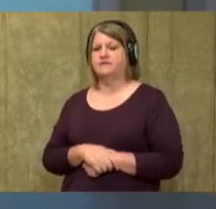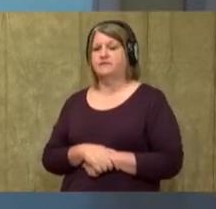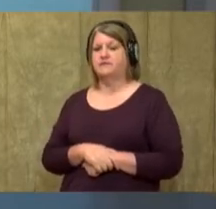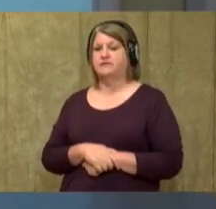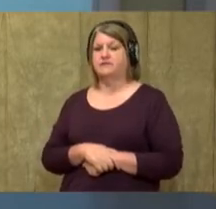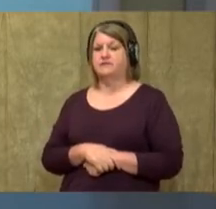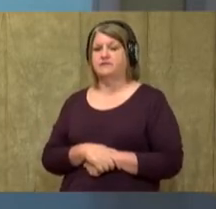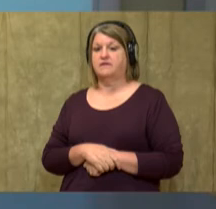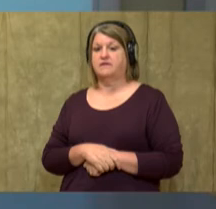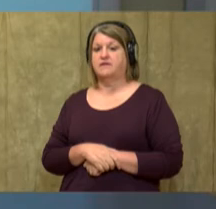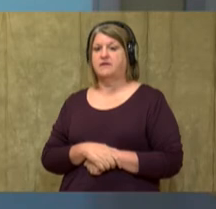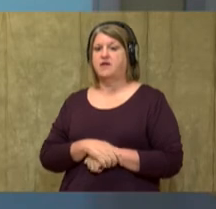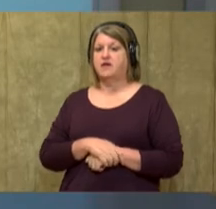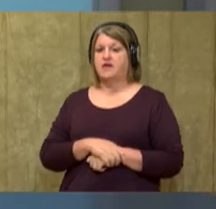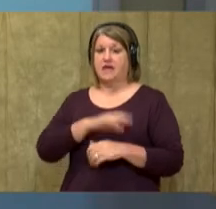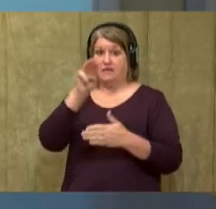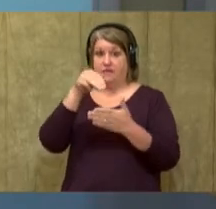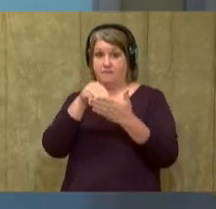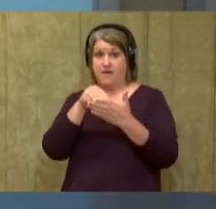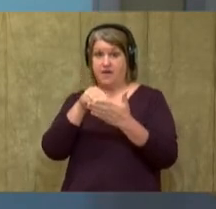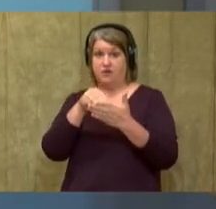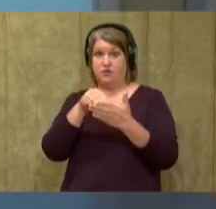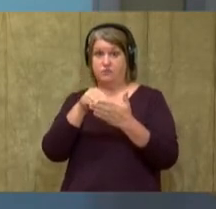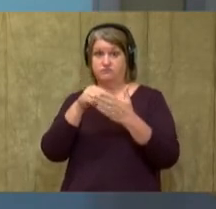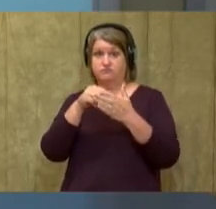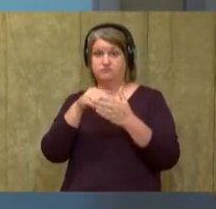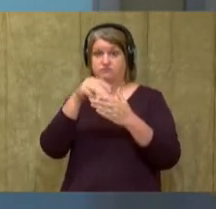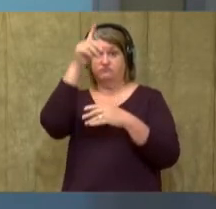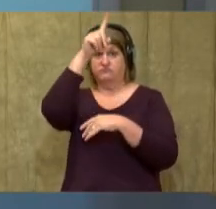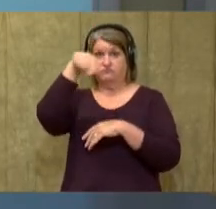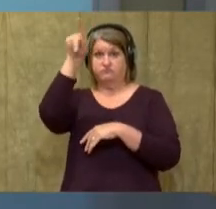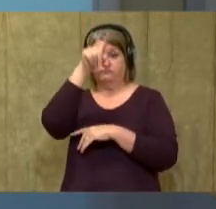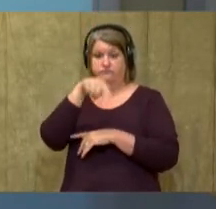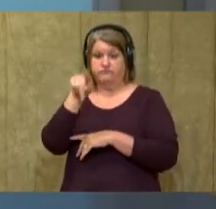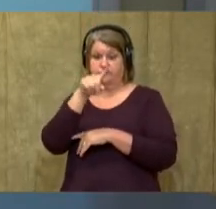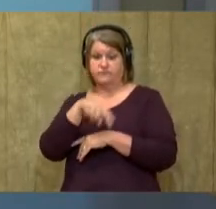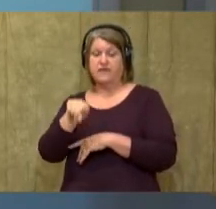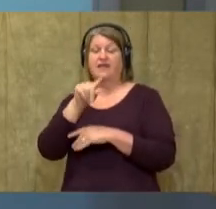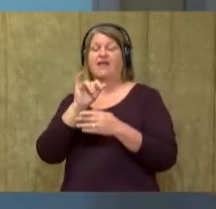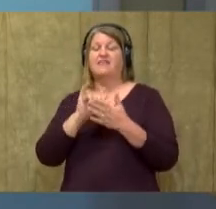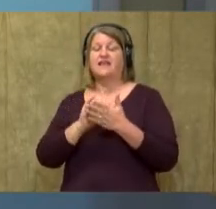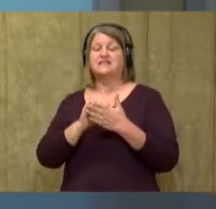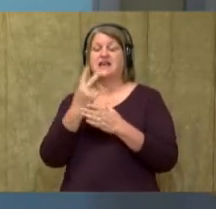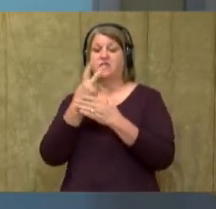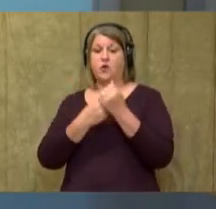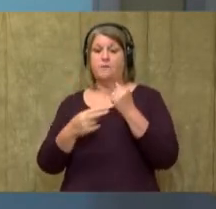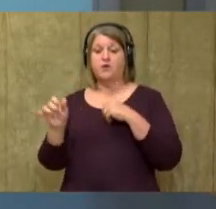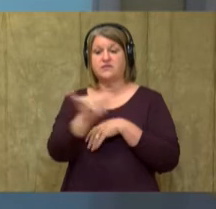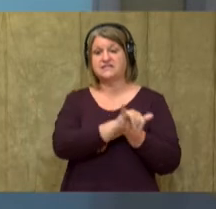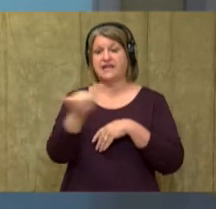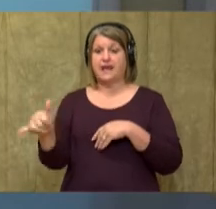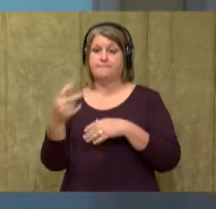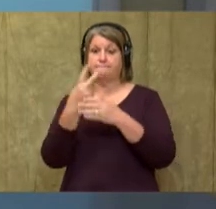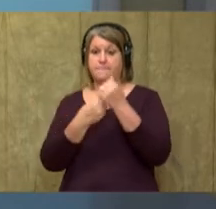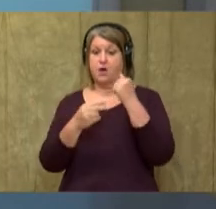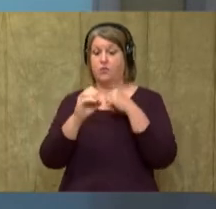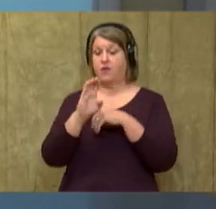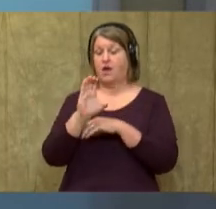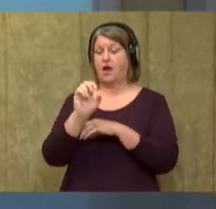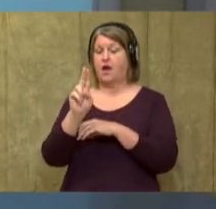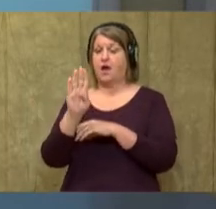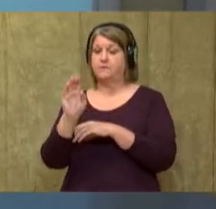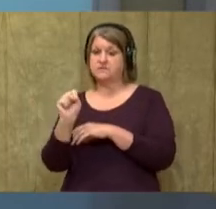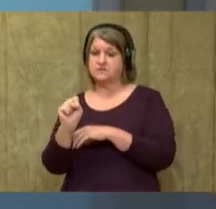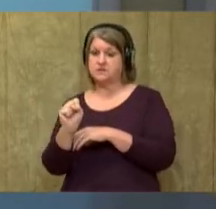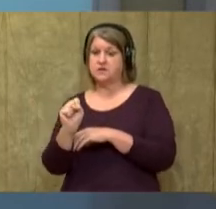So, those are all the ways that the baby panda and the polar bear are the same. They're both called cubs. They both drink from their